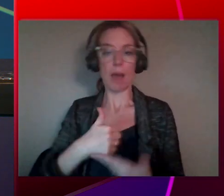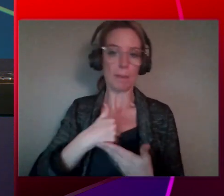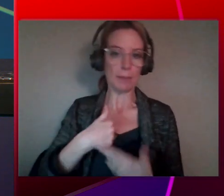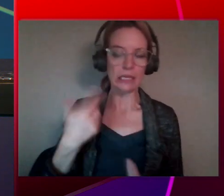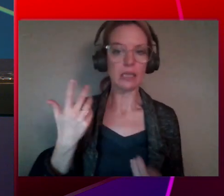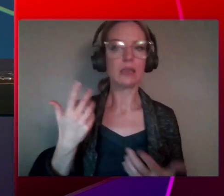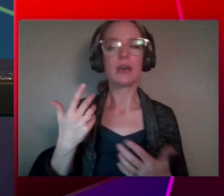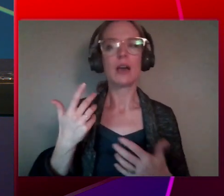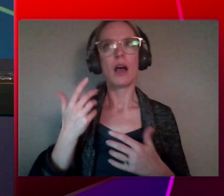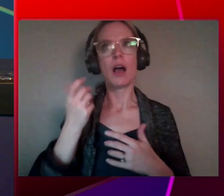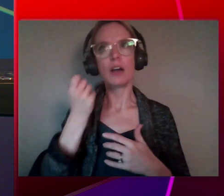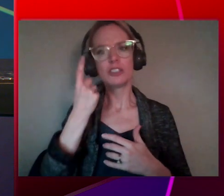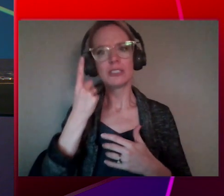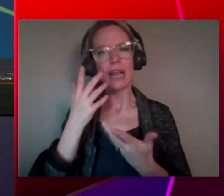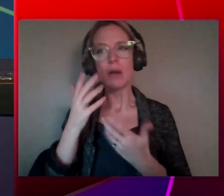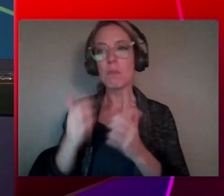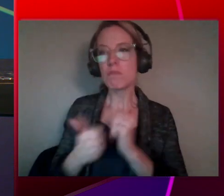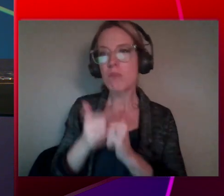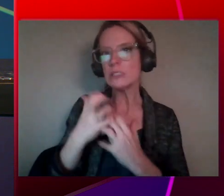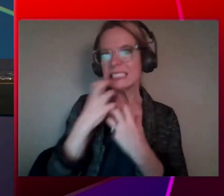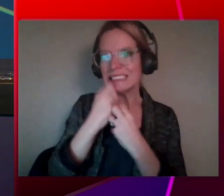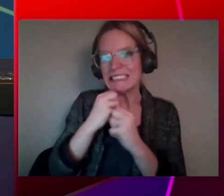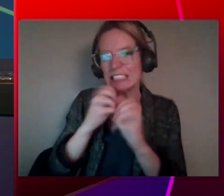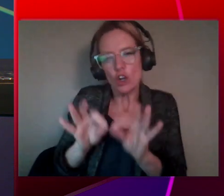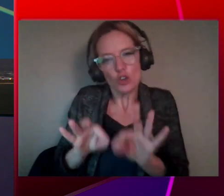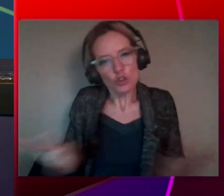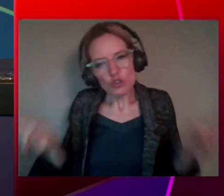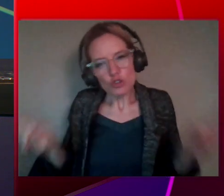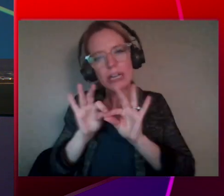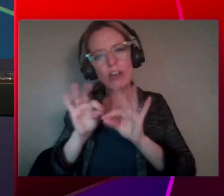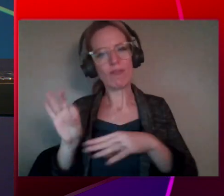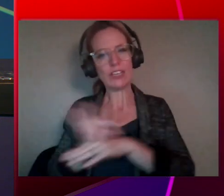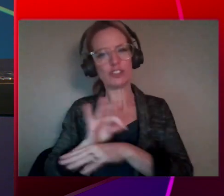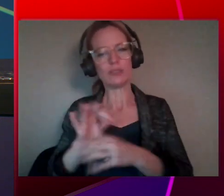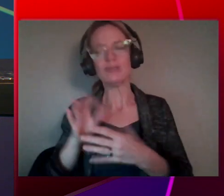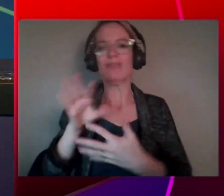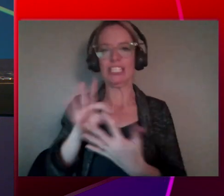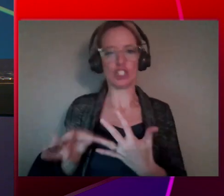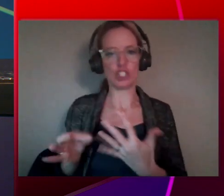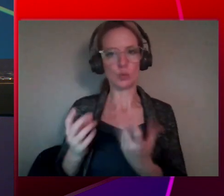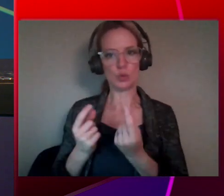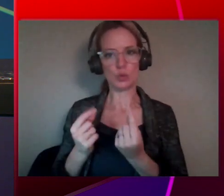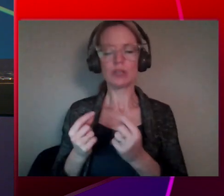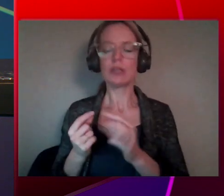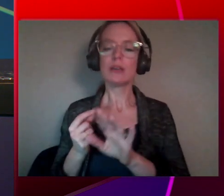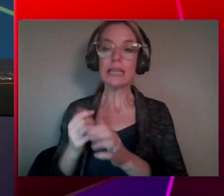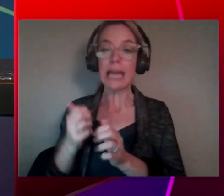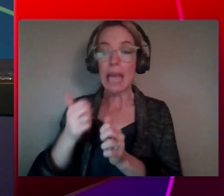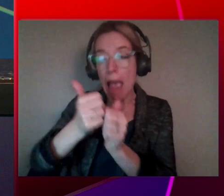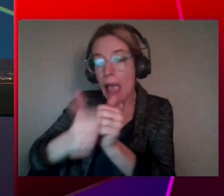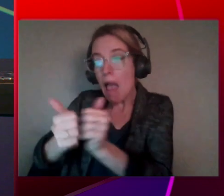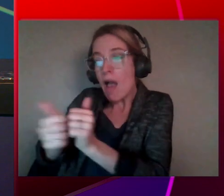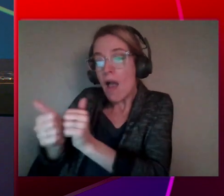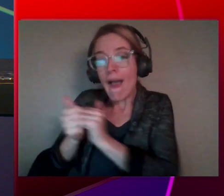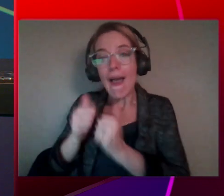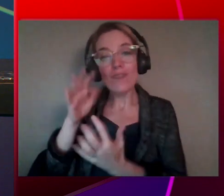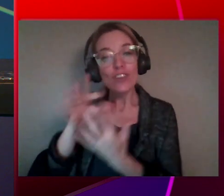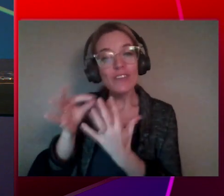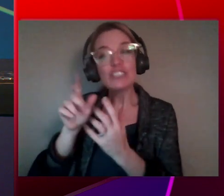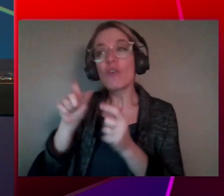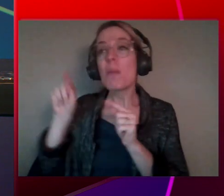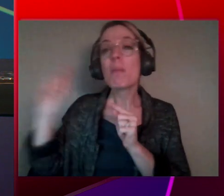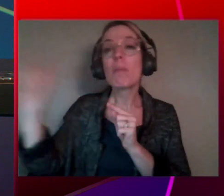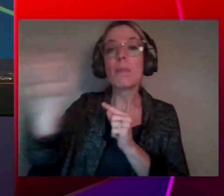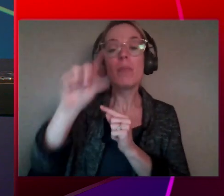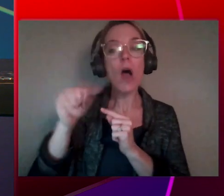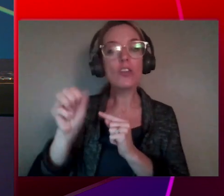critical features. Like the idea is not to kind of replicate like for like all the features that exist, but rather highlight